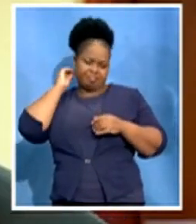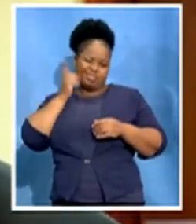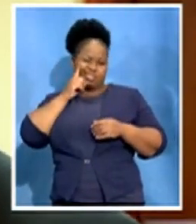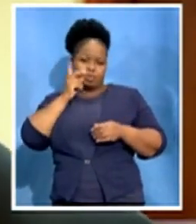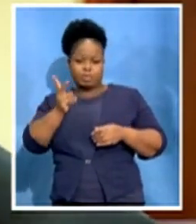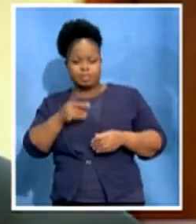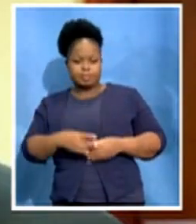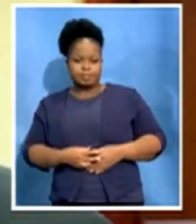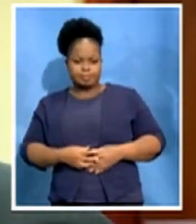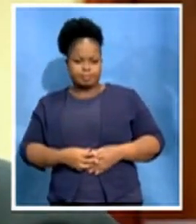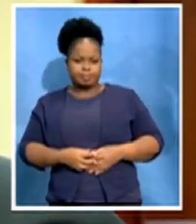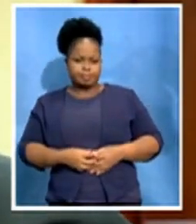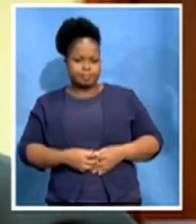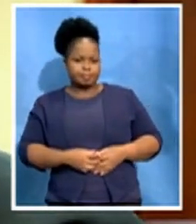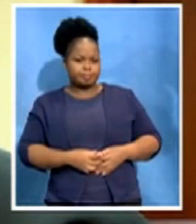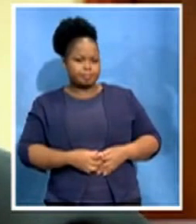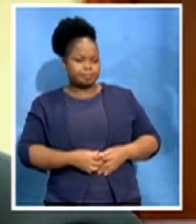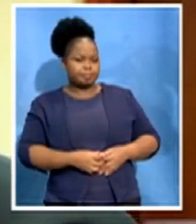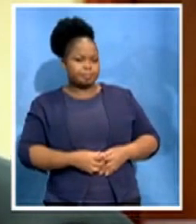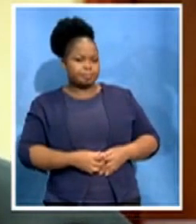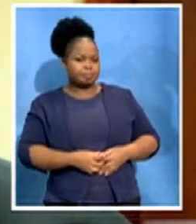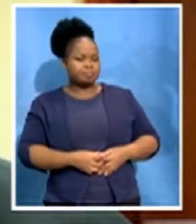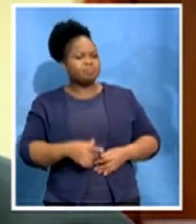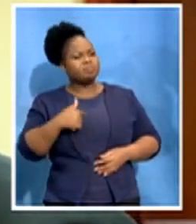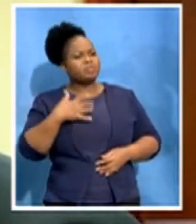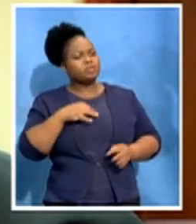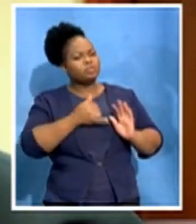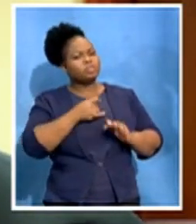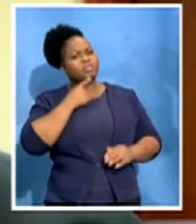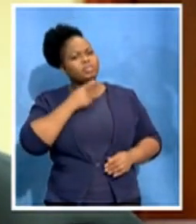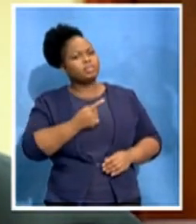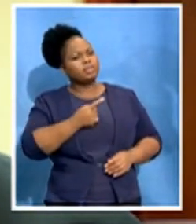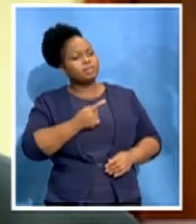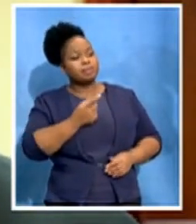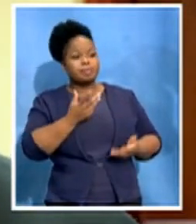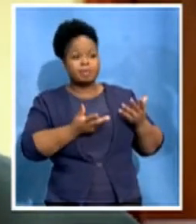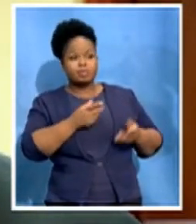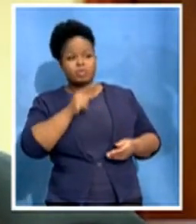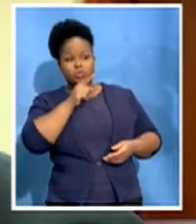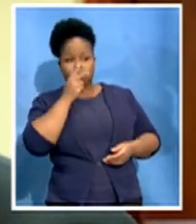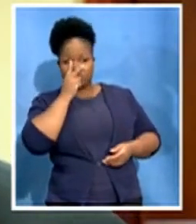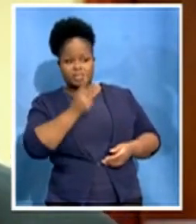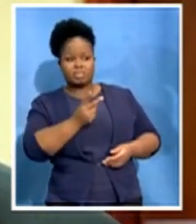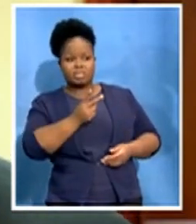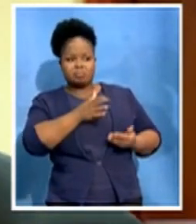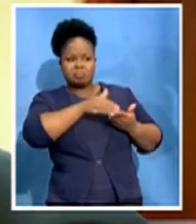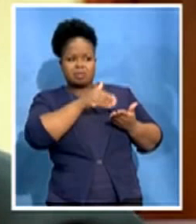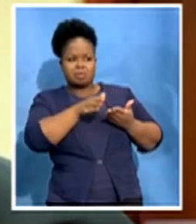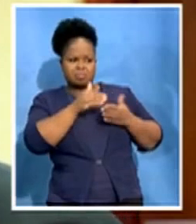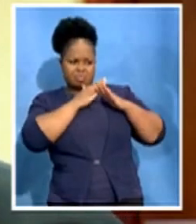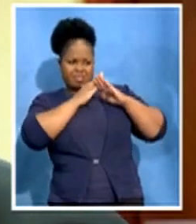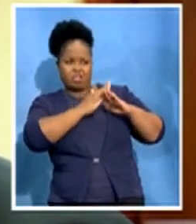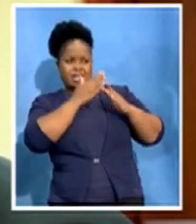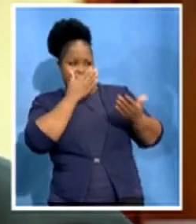I was just saying that, do you see retrenchments being averted at the stage at the SABC at all?